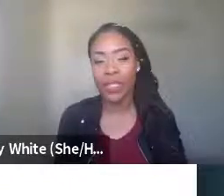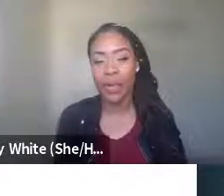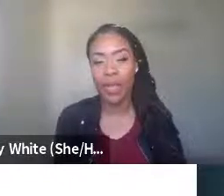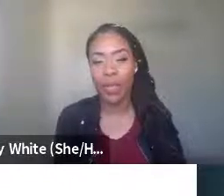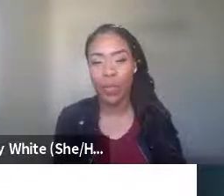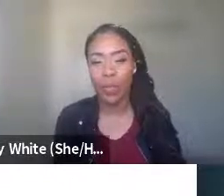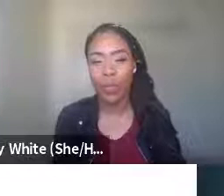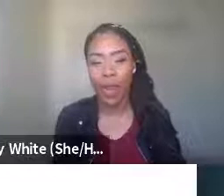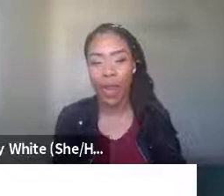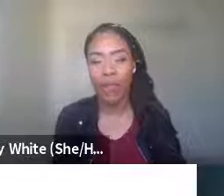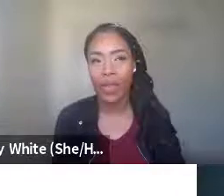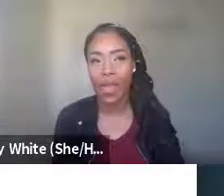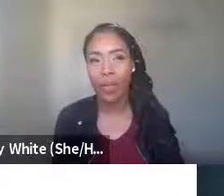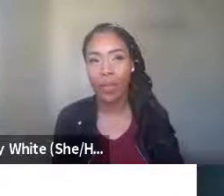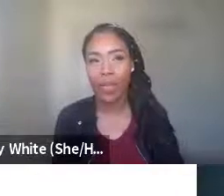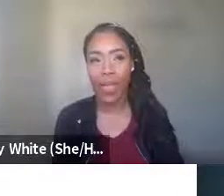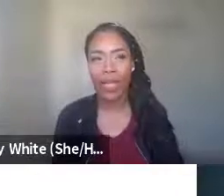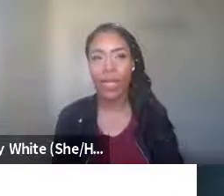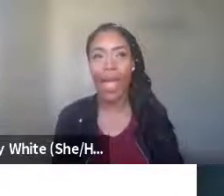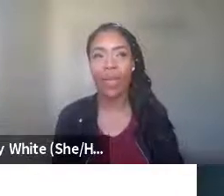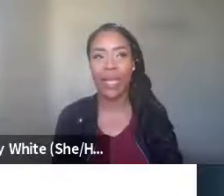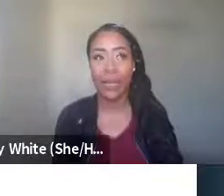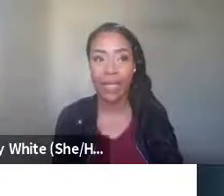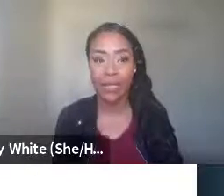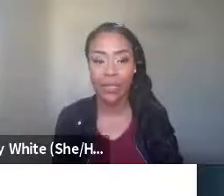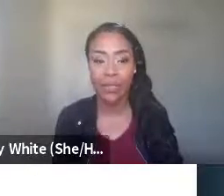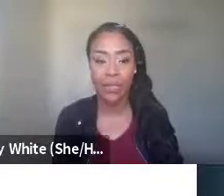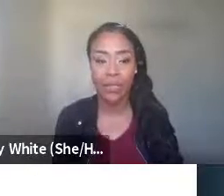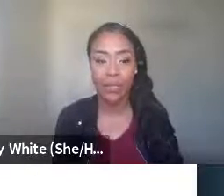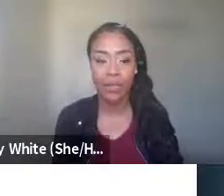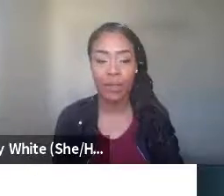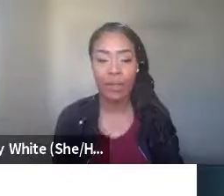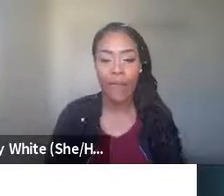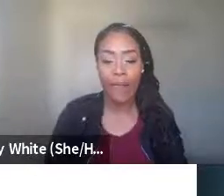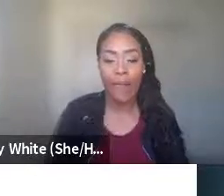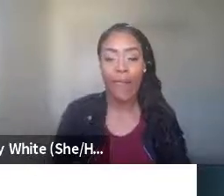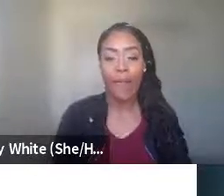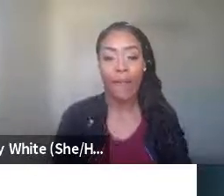so it's just something to be aware of and that implicit bias and how it's impacting the students.